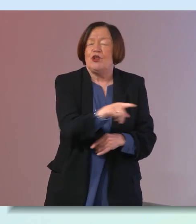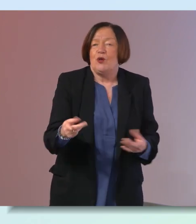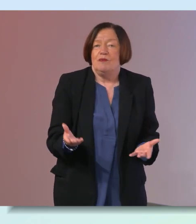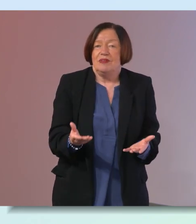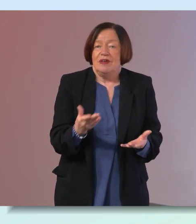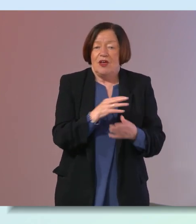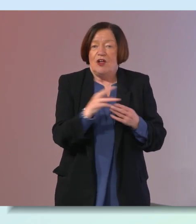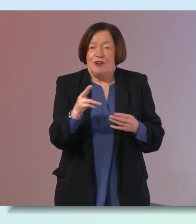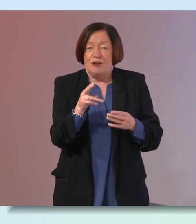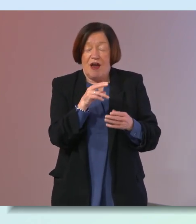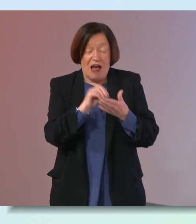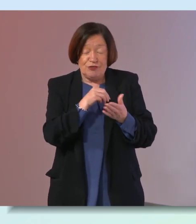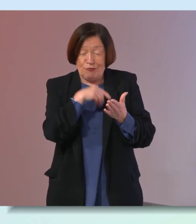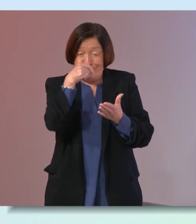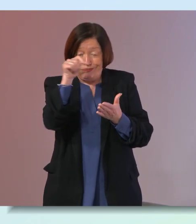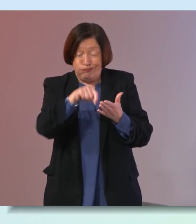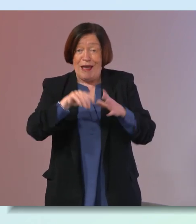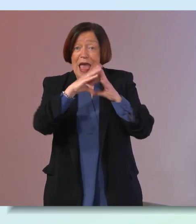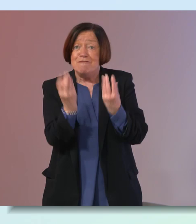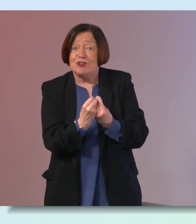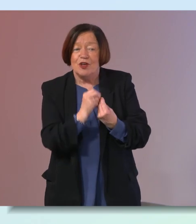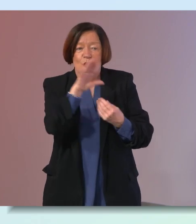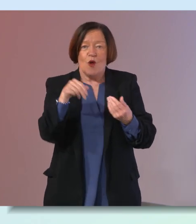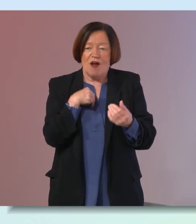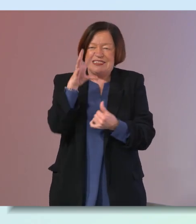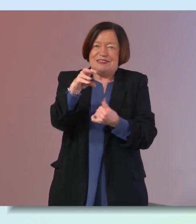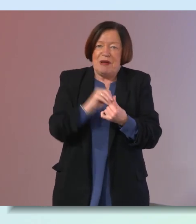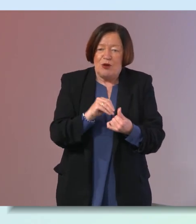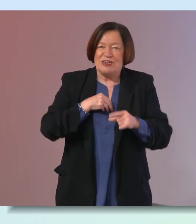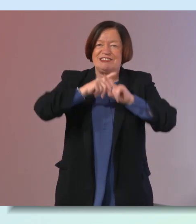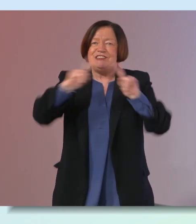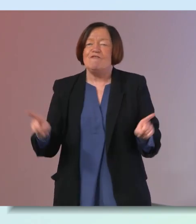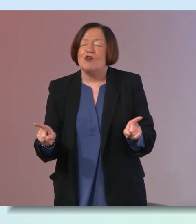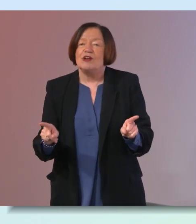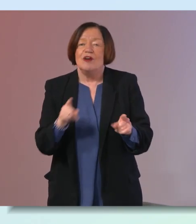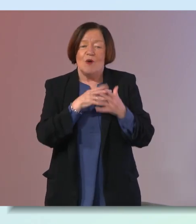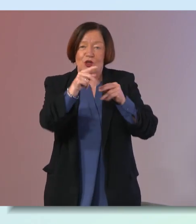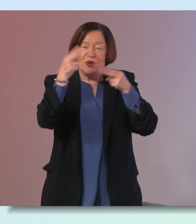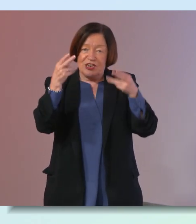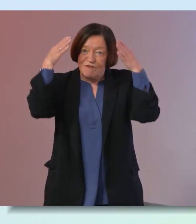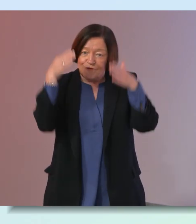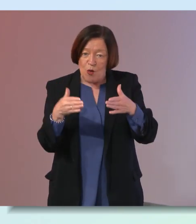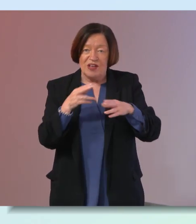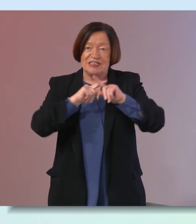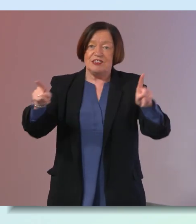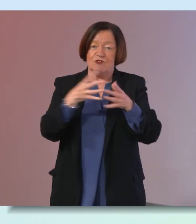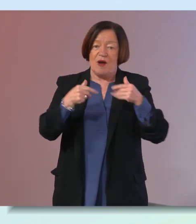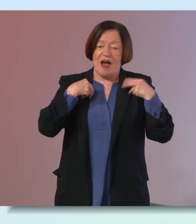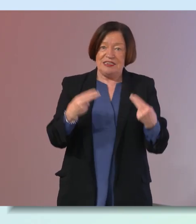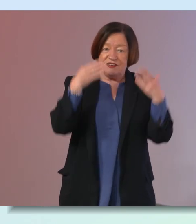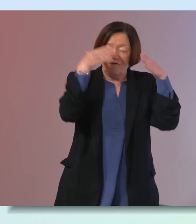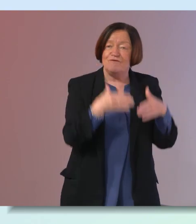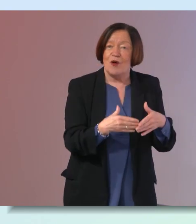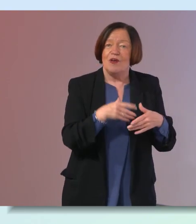ticking all of the boxes that we you know we're all so unique we're all so different so what you need to focus on is very different to what i need to focus on